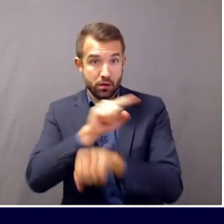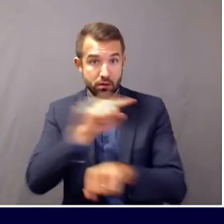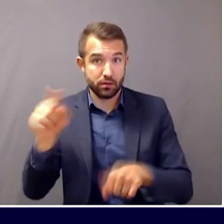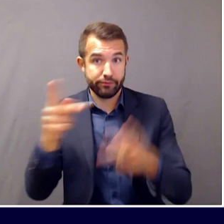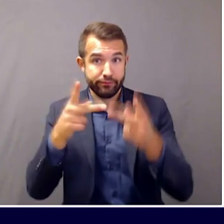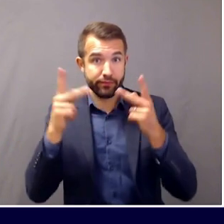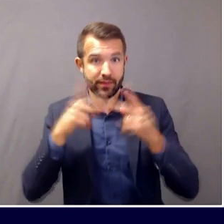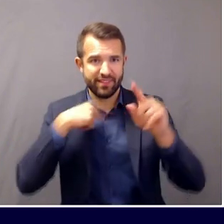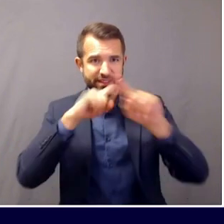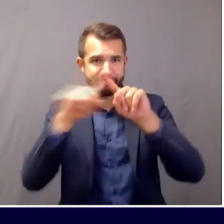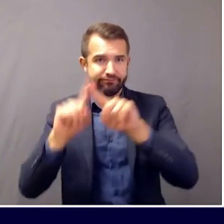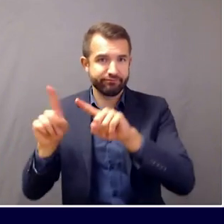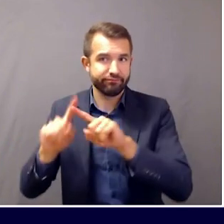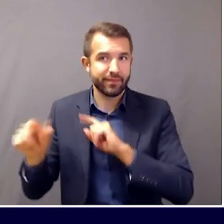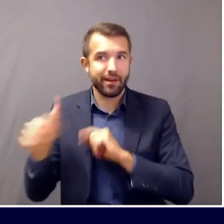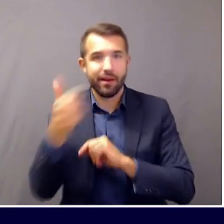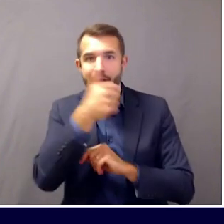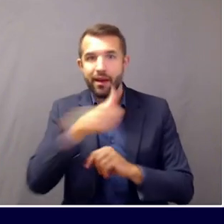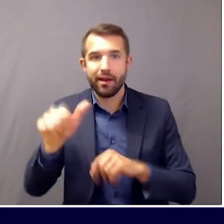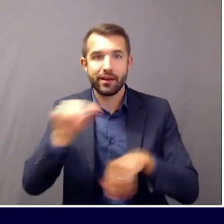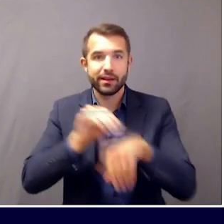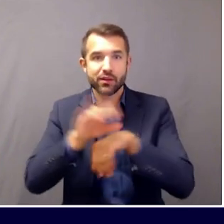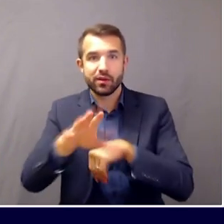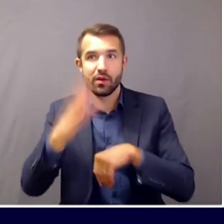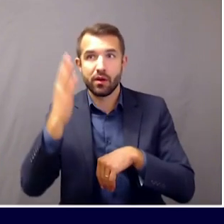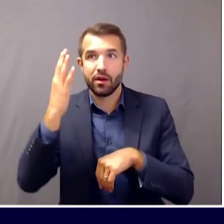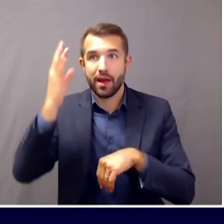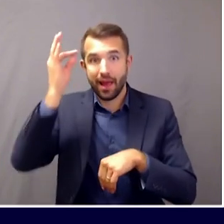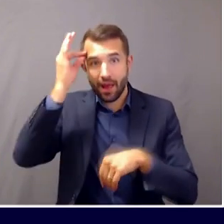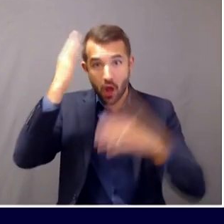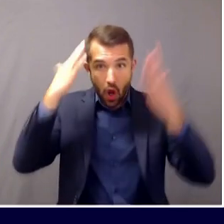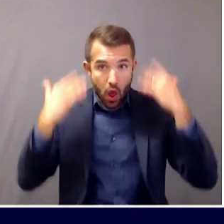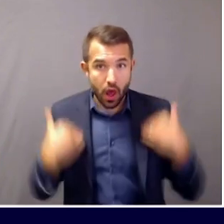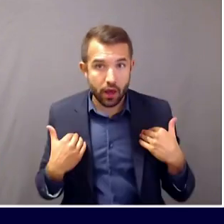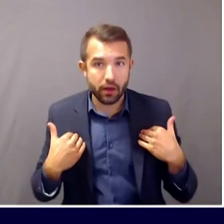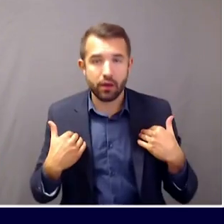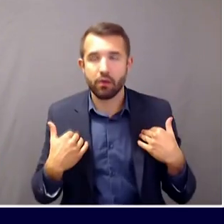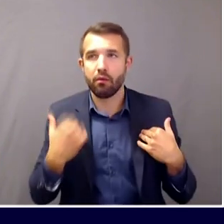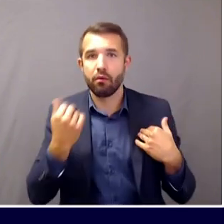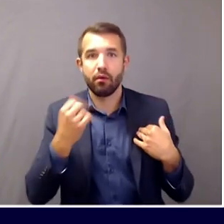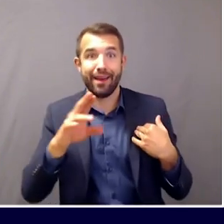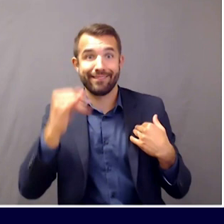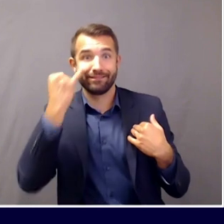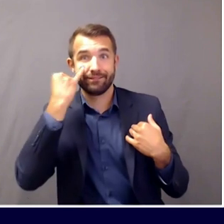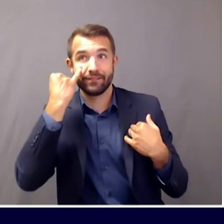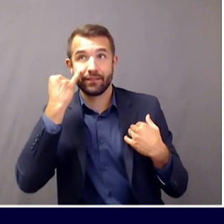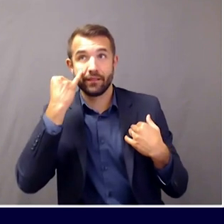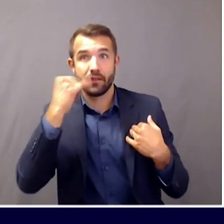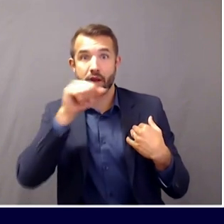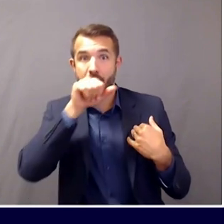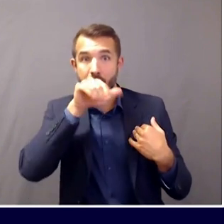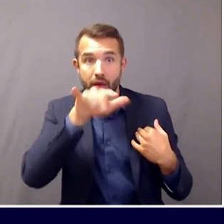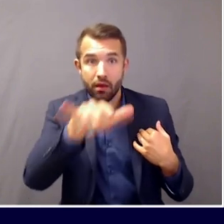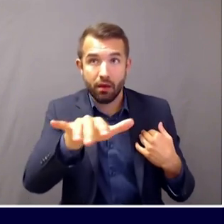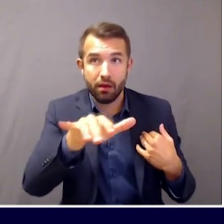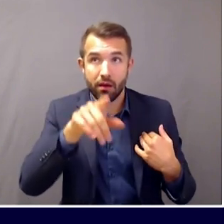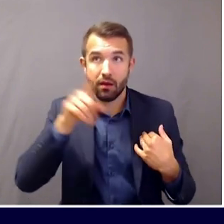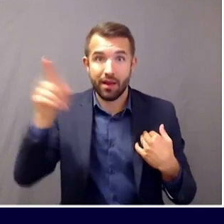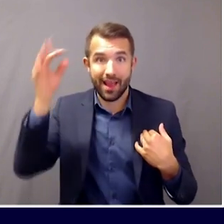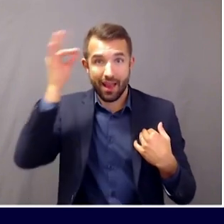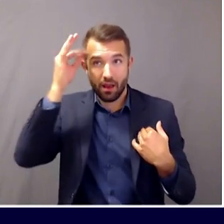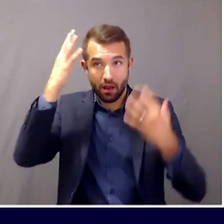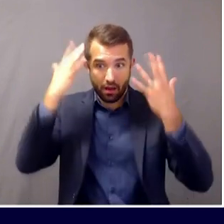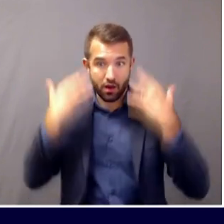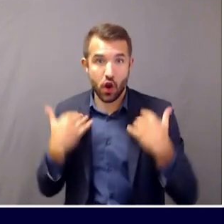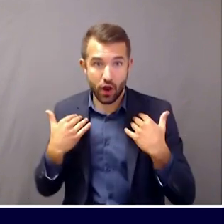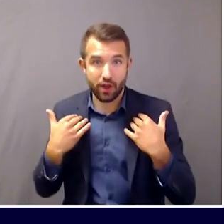long hair? it for particles landing on hair, is it better to have long hair tied back, or is